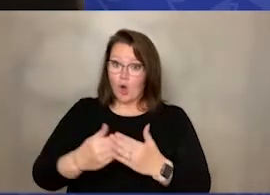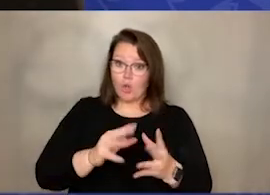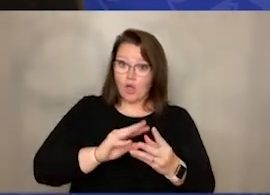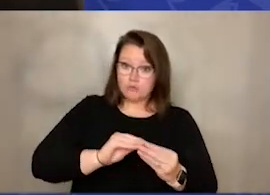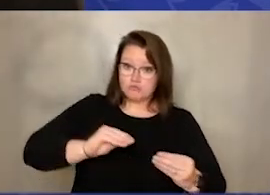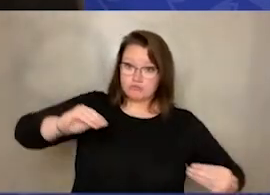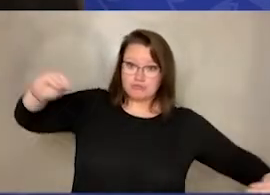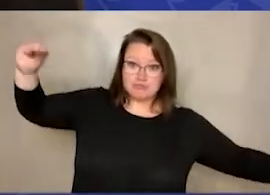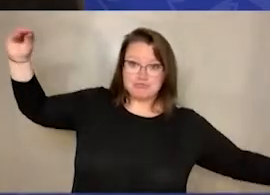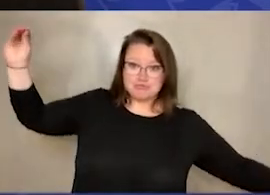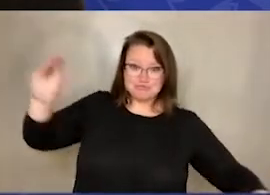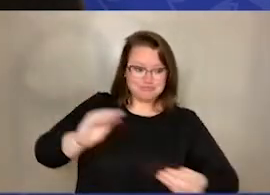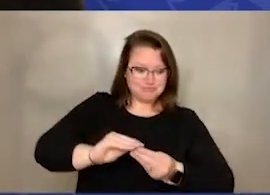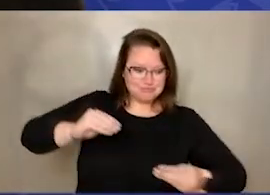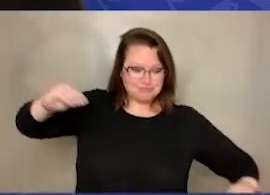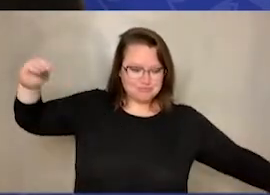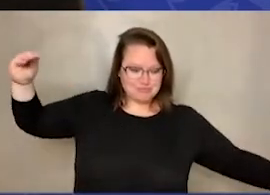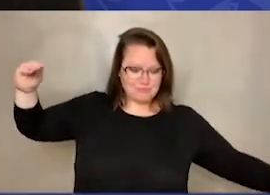and squish them.